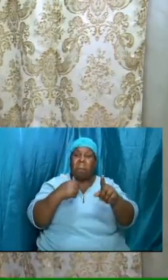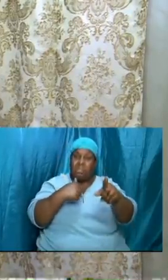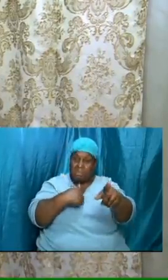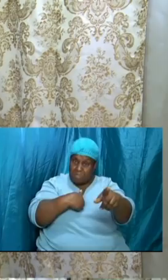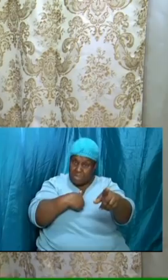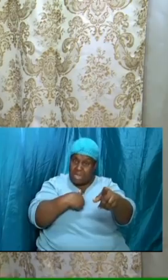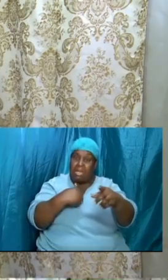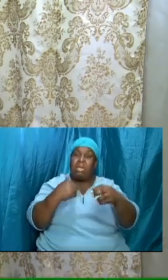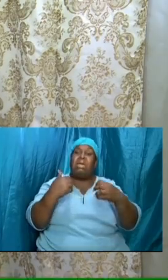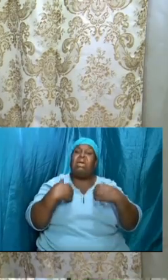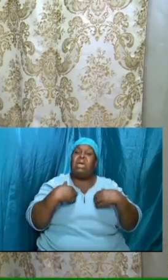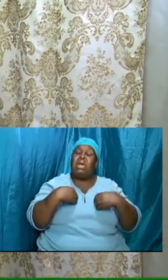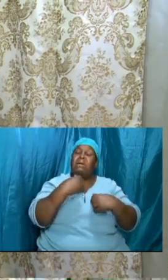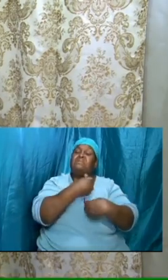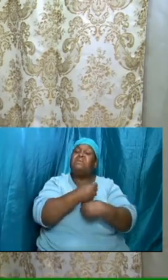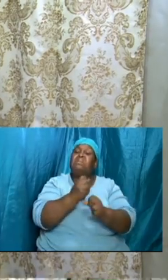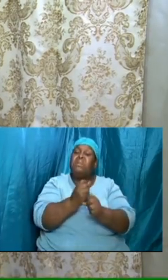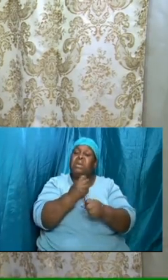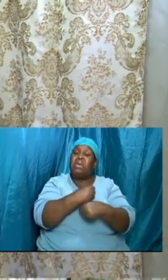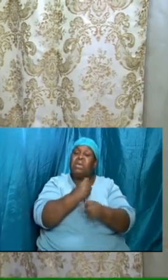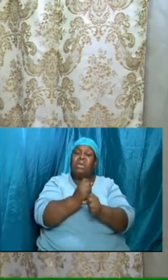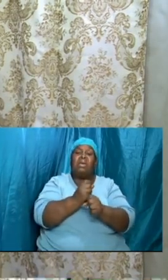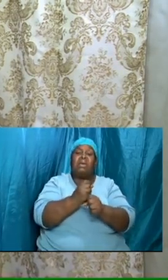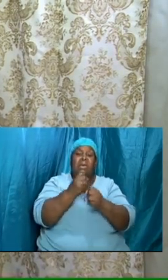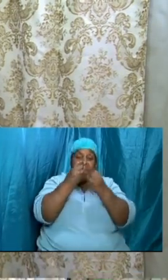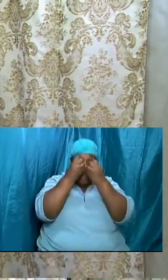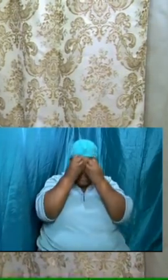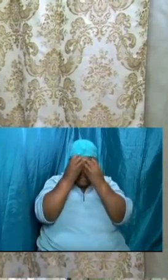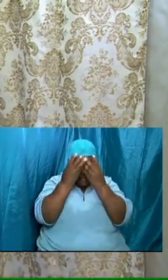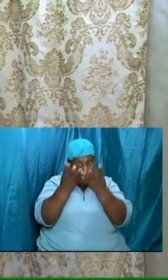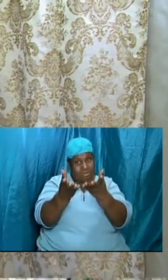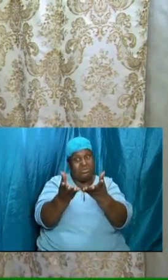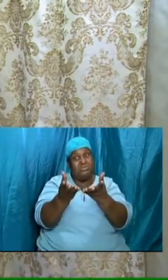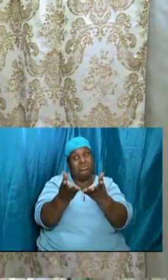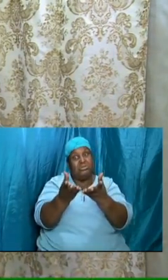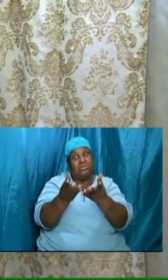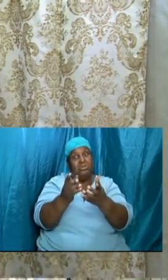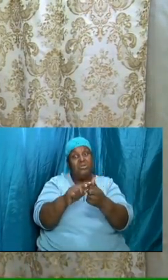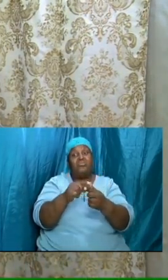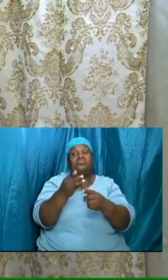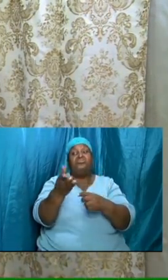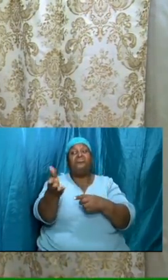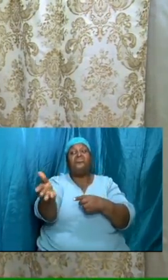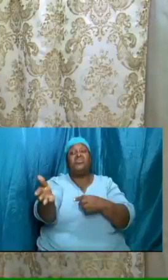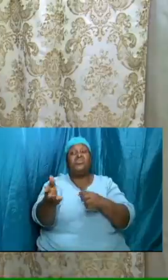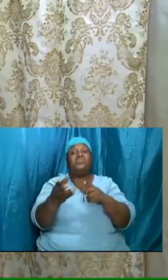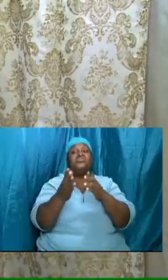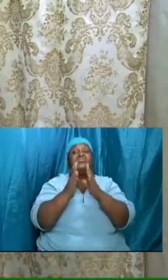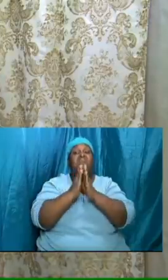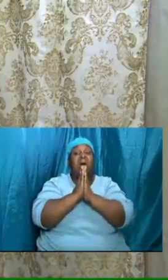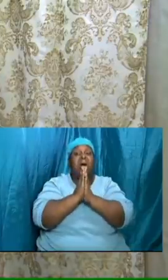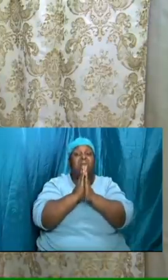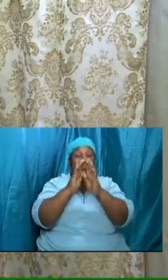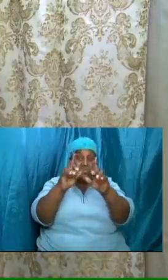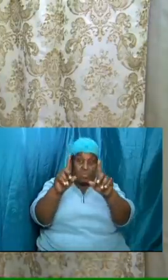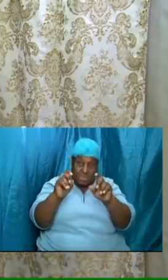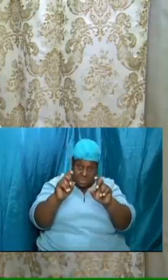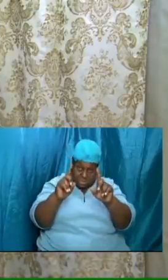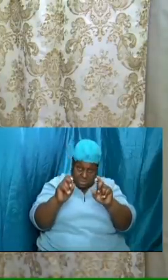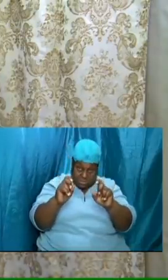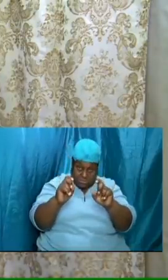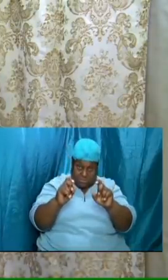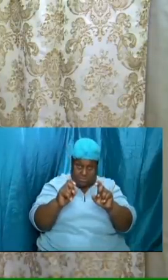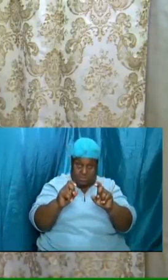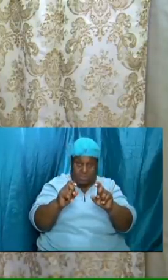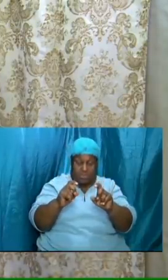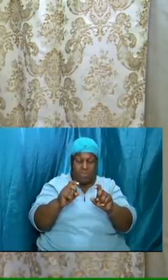while it is to provide information it is bible study it is bible lessons bible class we are